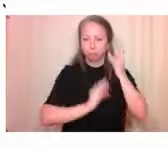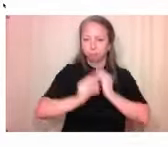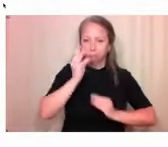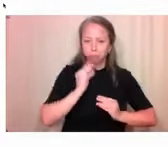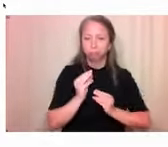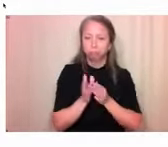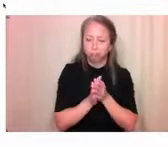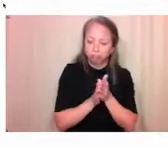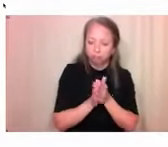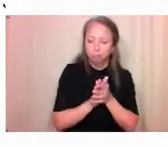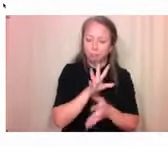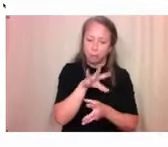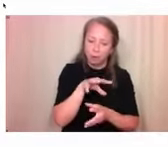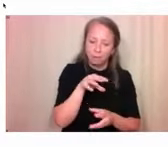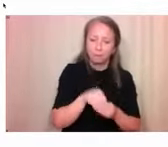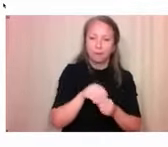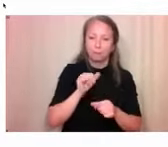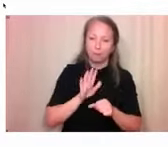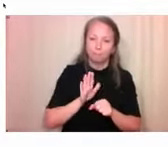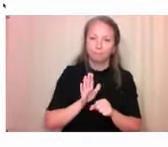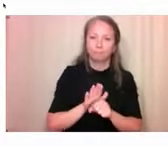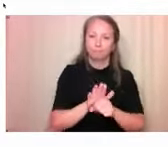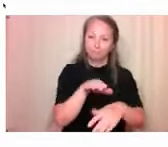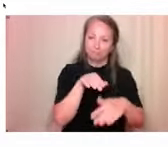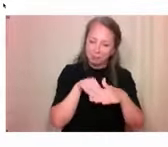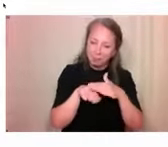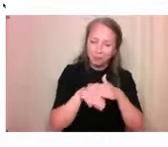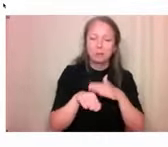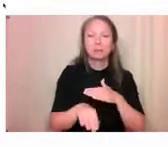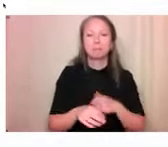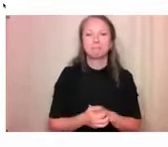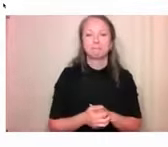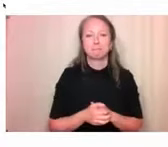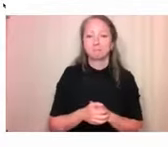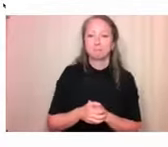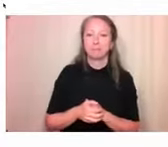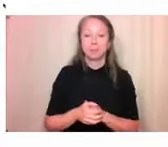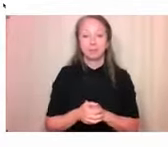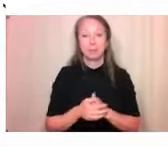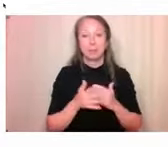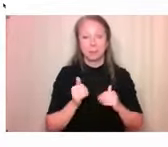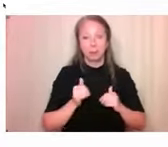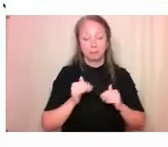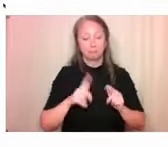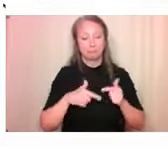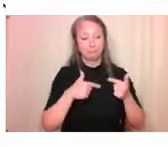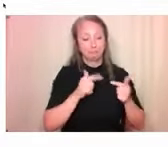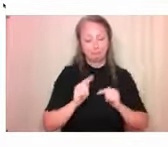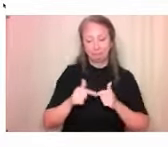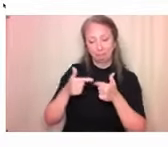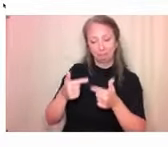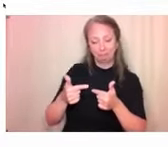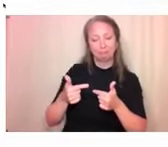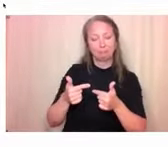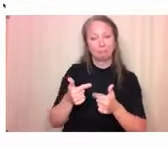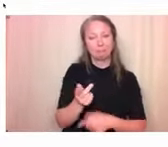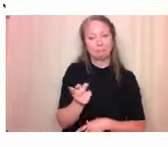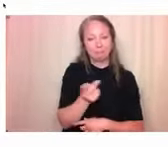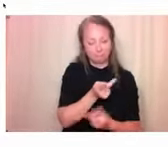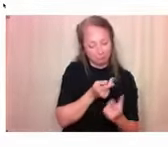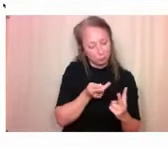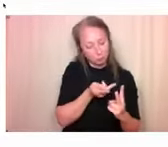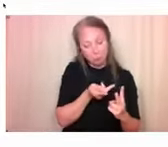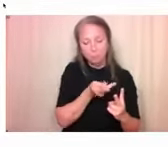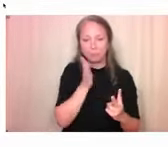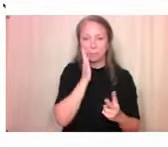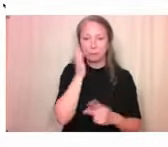influenced the research. So I'm going to hand things over to the experts here. They're going to do a nice presentation, a demonstration of the app, and then we'll